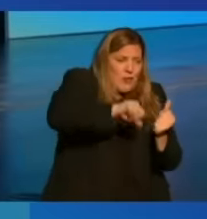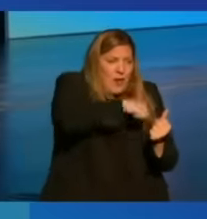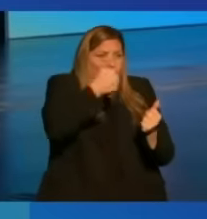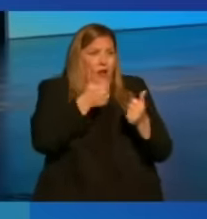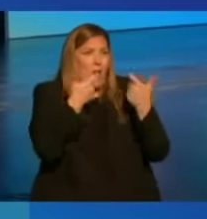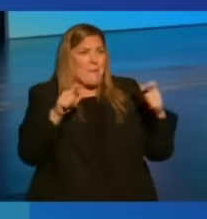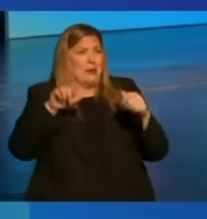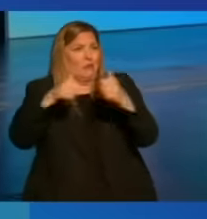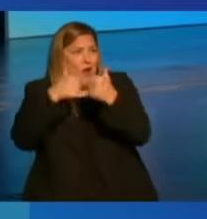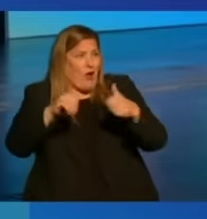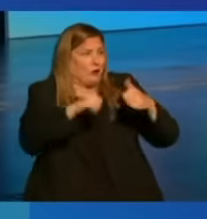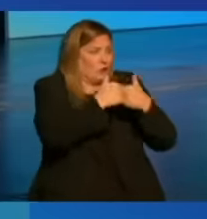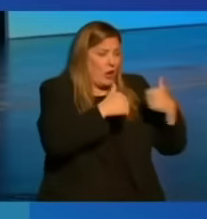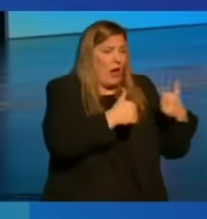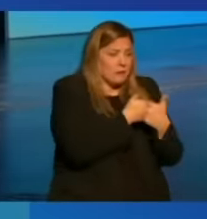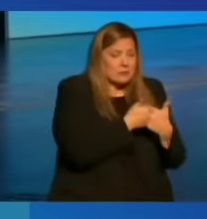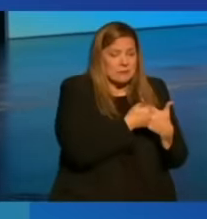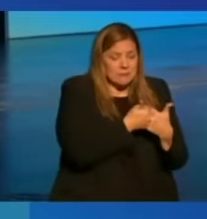challenges.